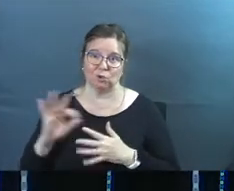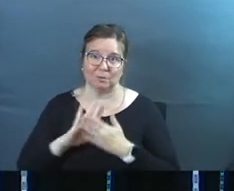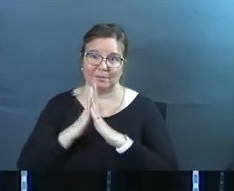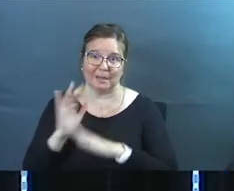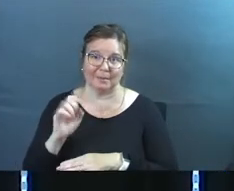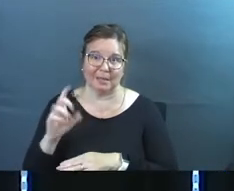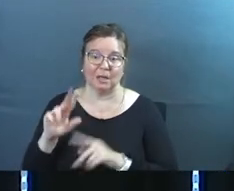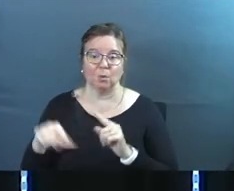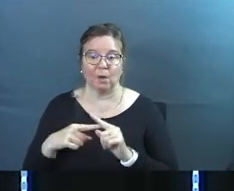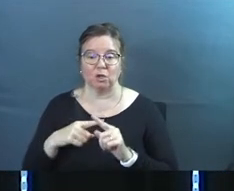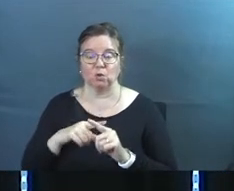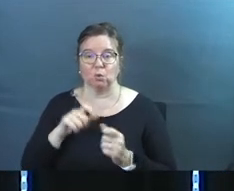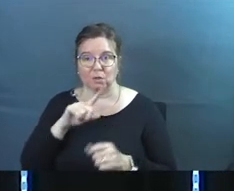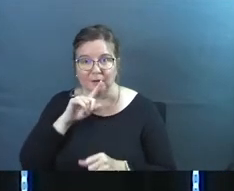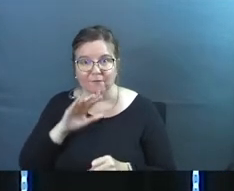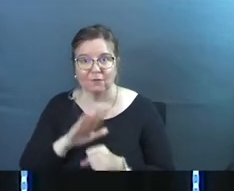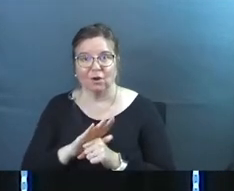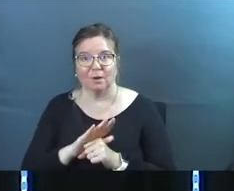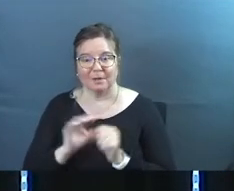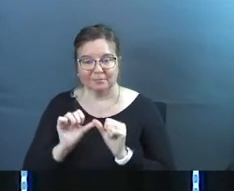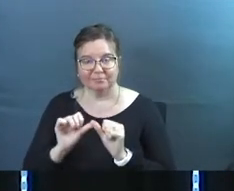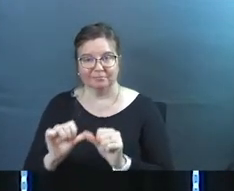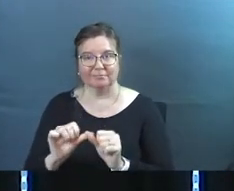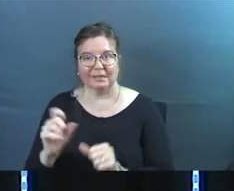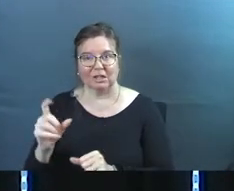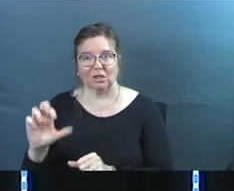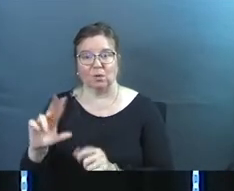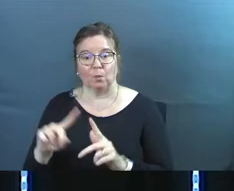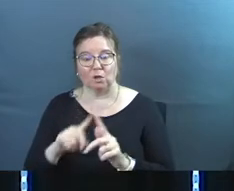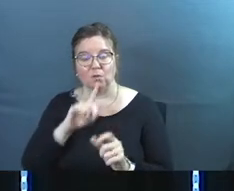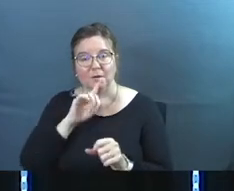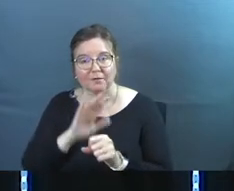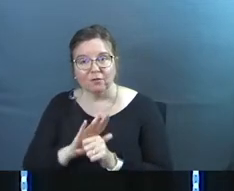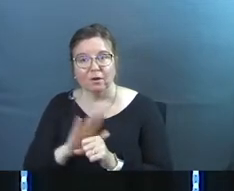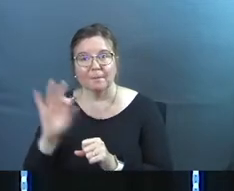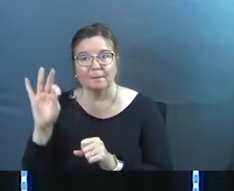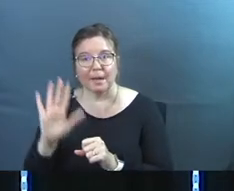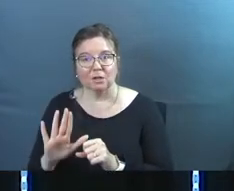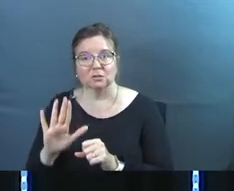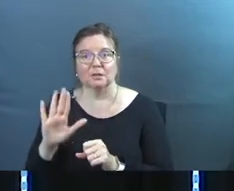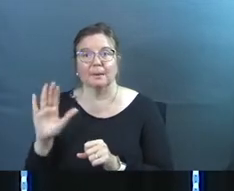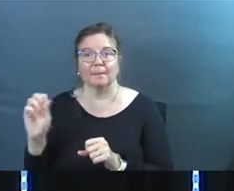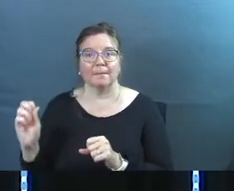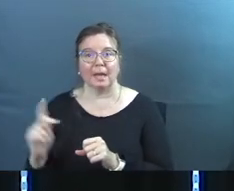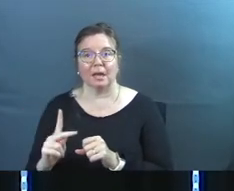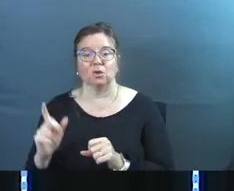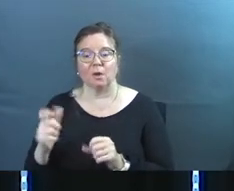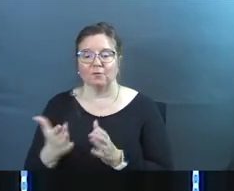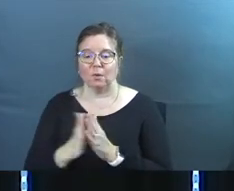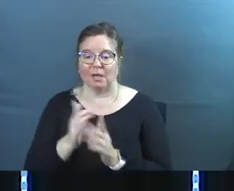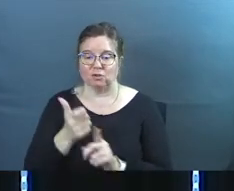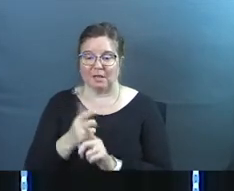elders, it's when you confirm elders. It's when you confirm pastors back. And you have to ask yourself the question,